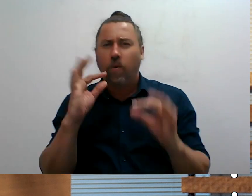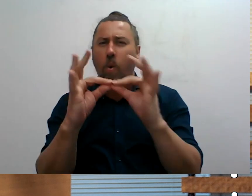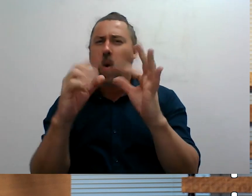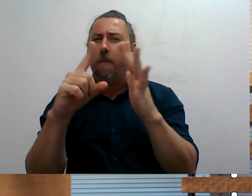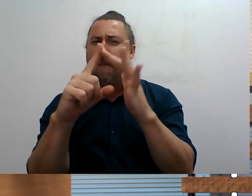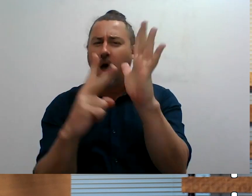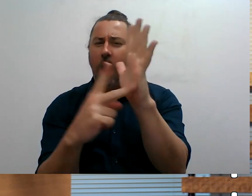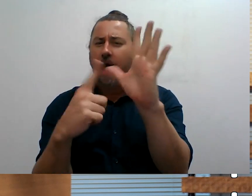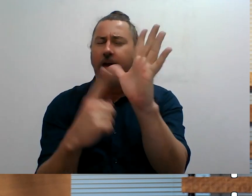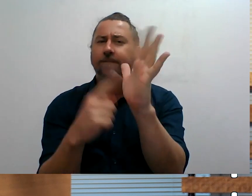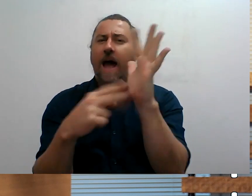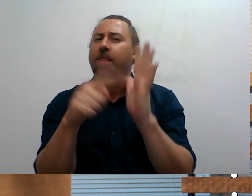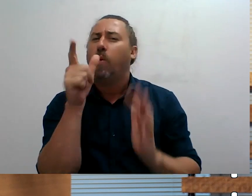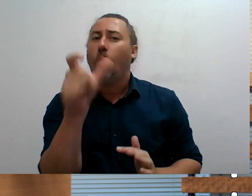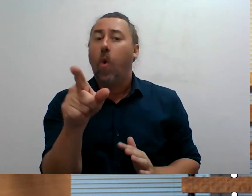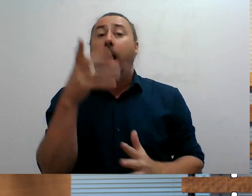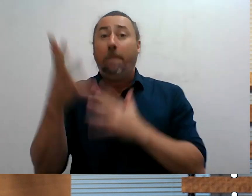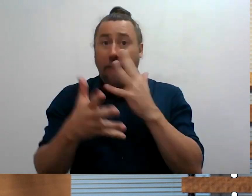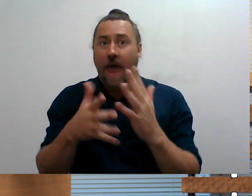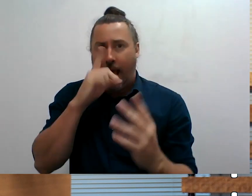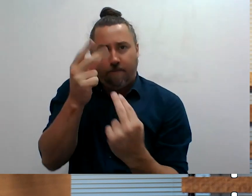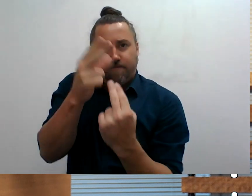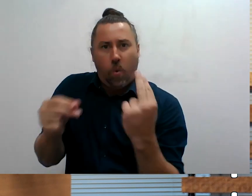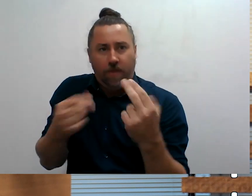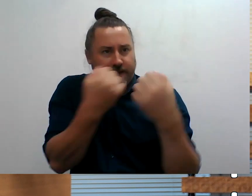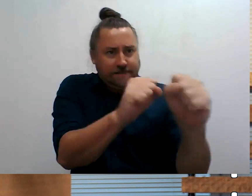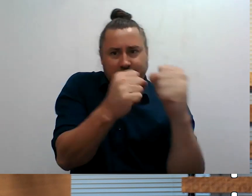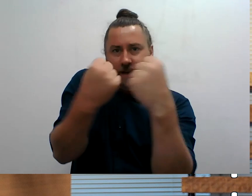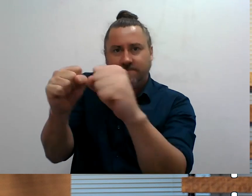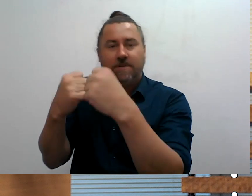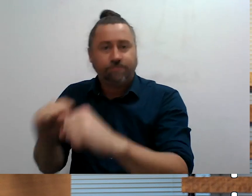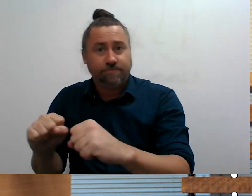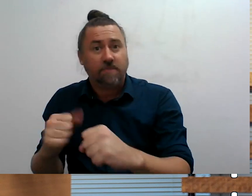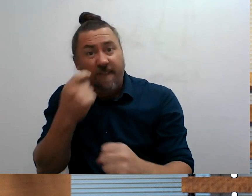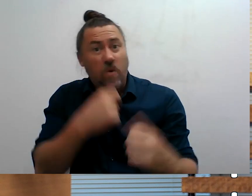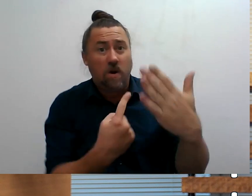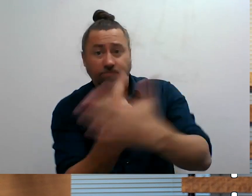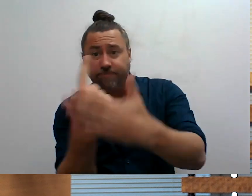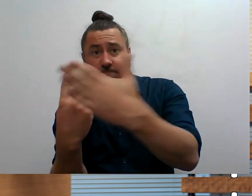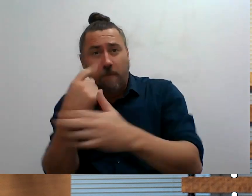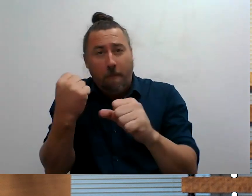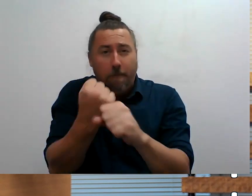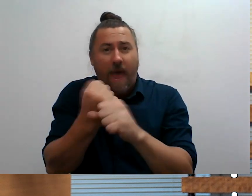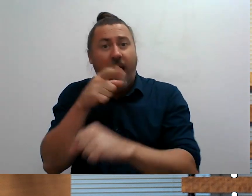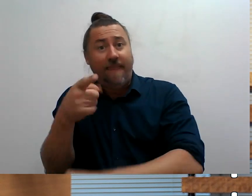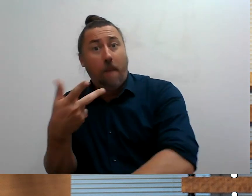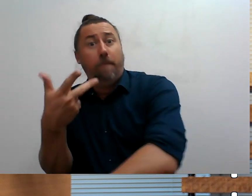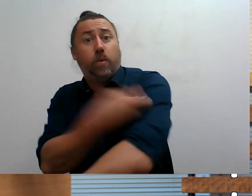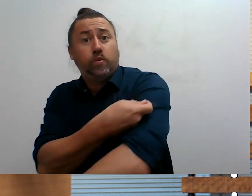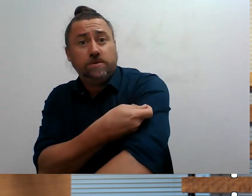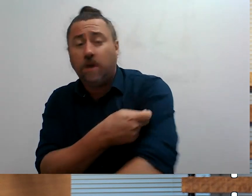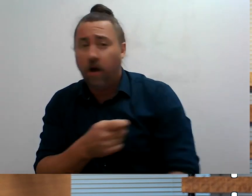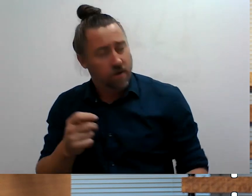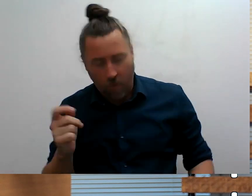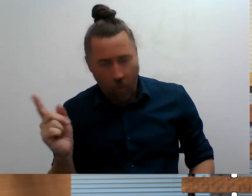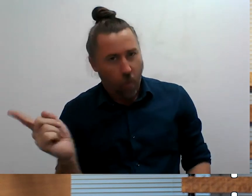two strains of COVID-19. There are several types of bivalent booster vaccines in Australia at the moment, and all of them are